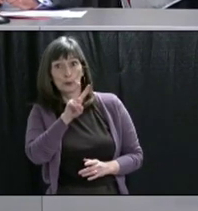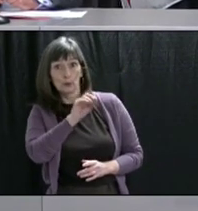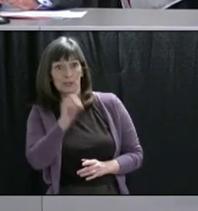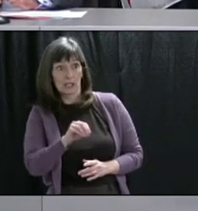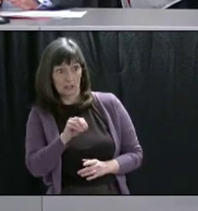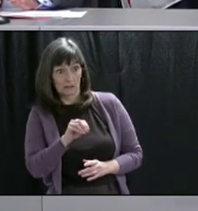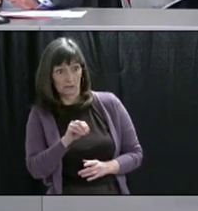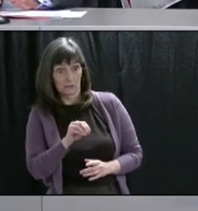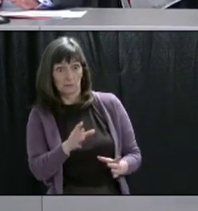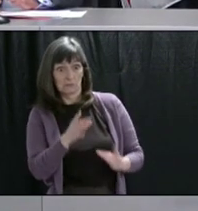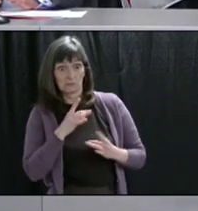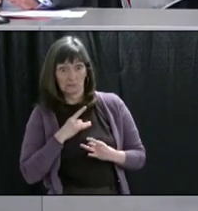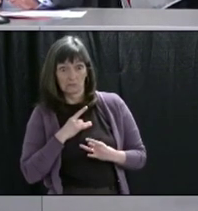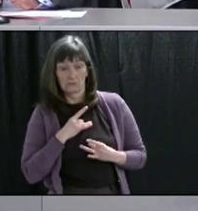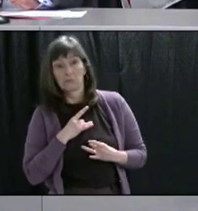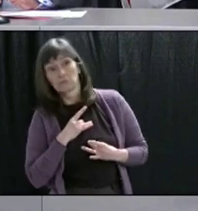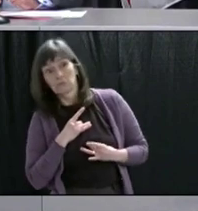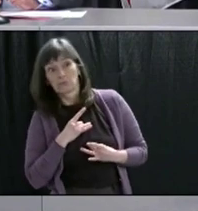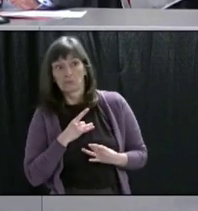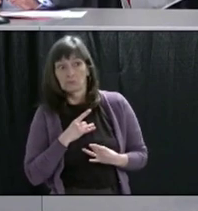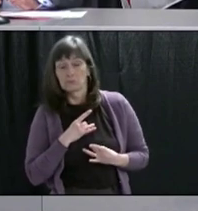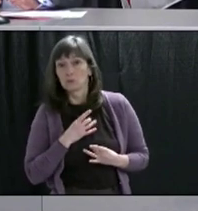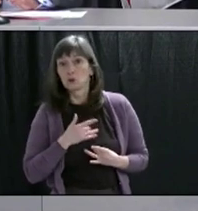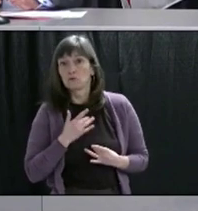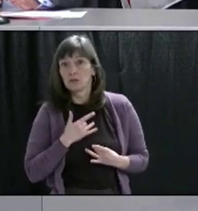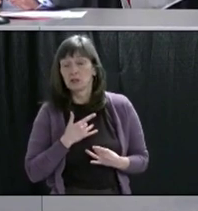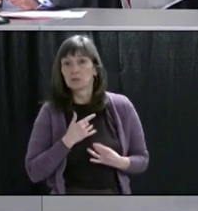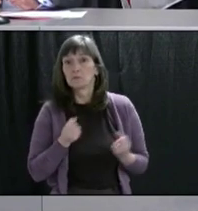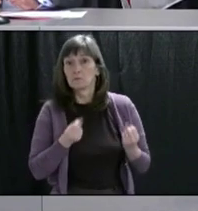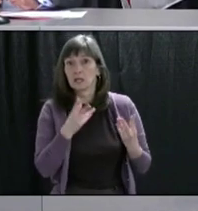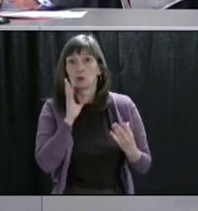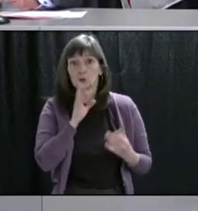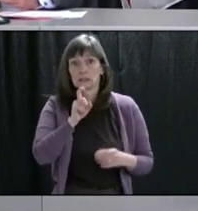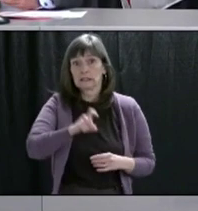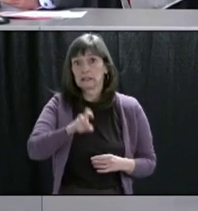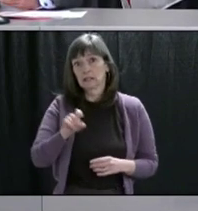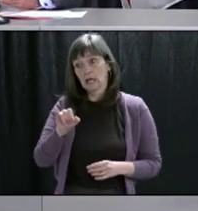significant risk factors among that population?